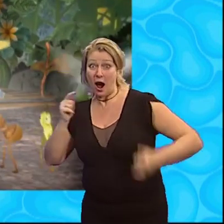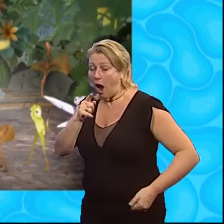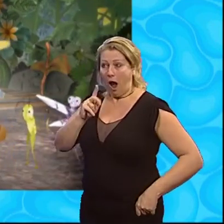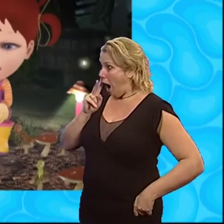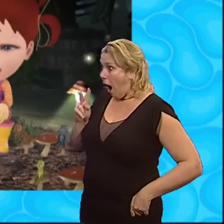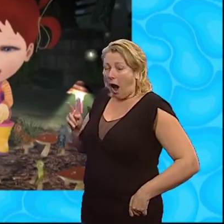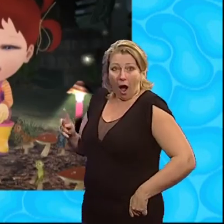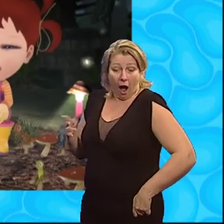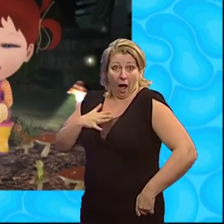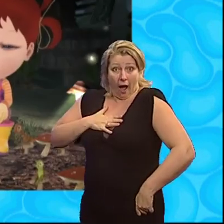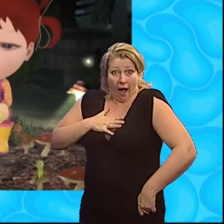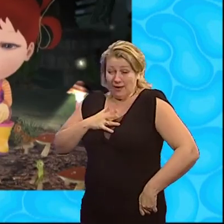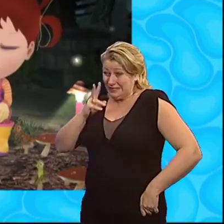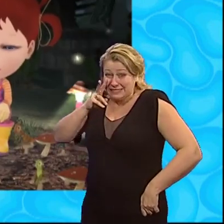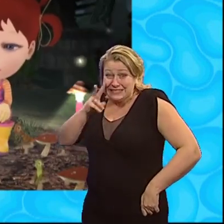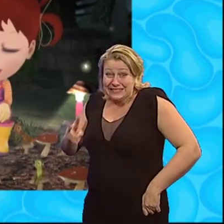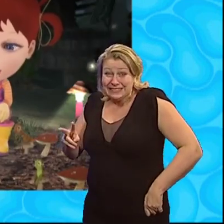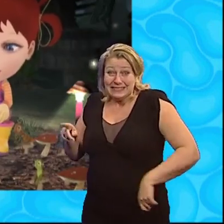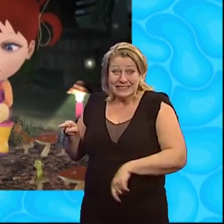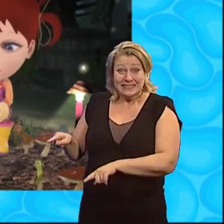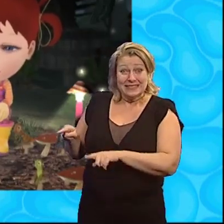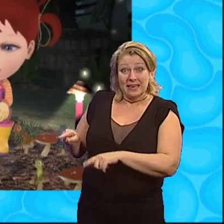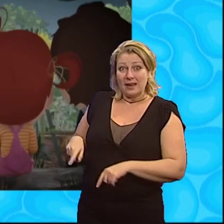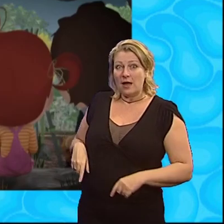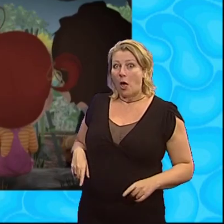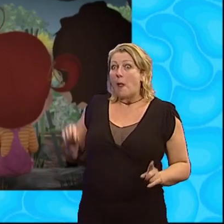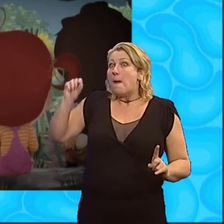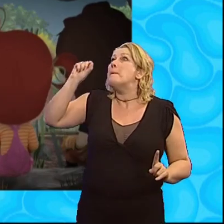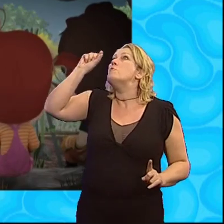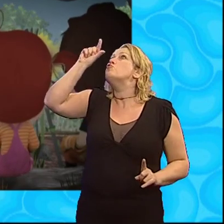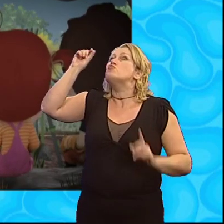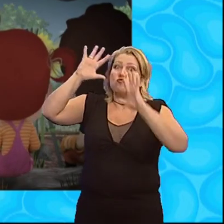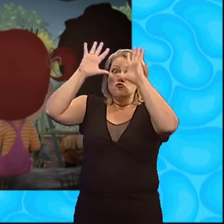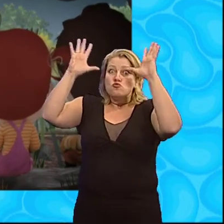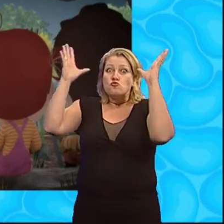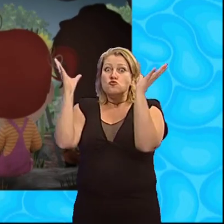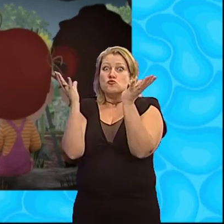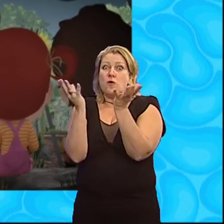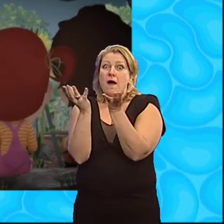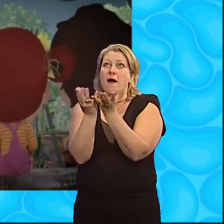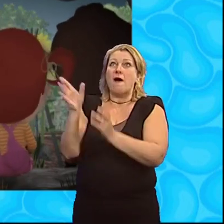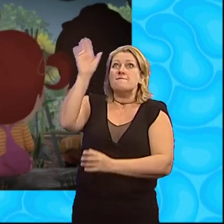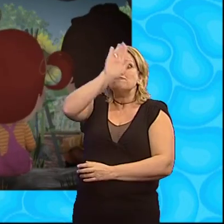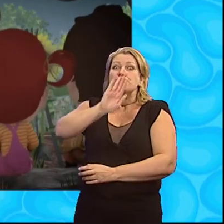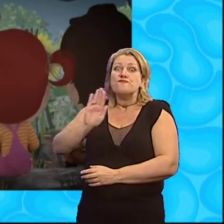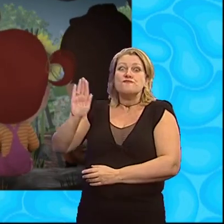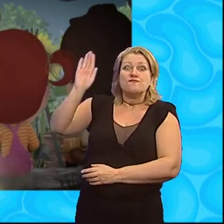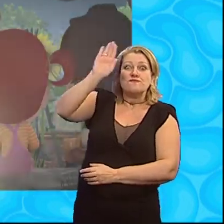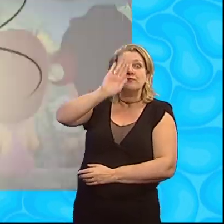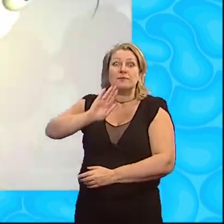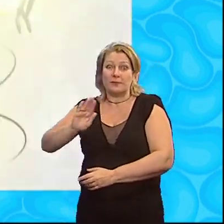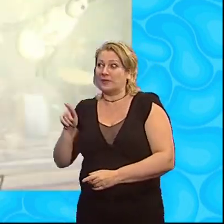You won't believe what you can see When the moon is big round and full